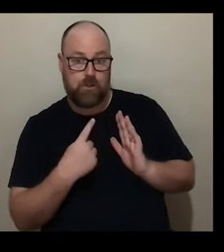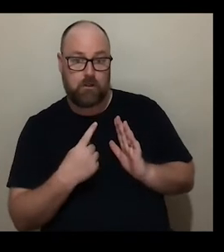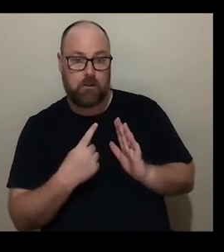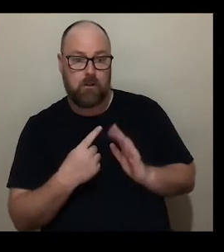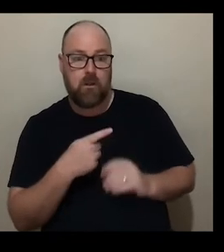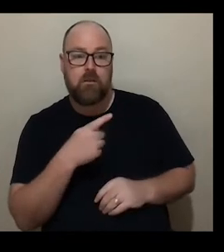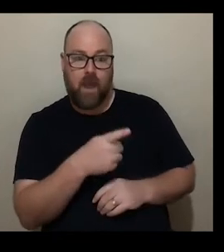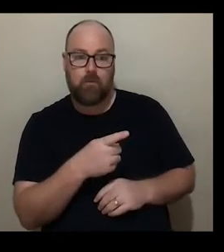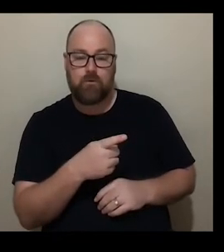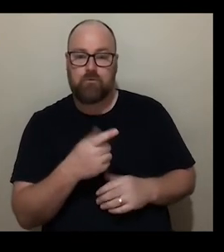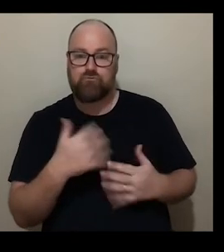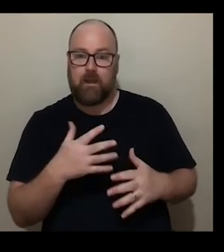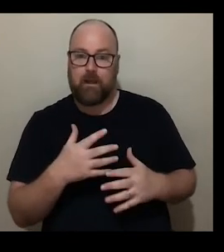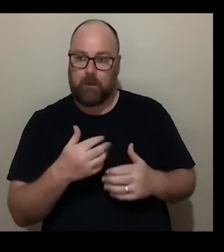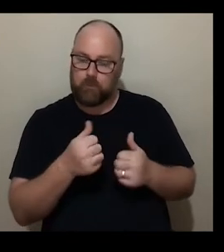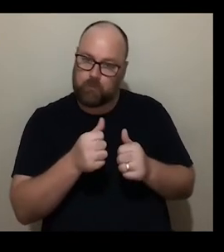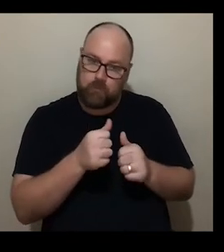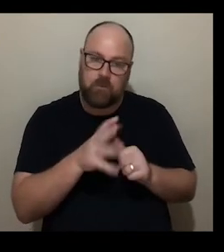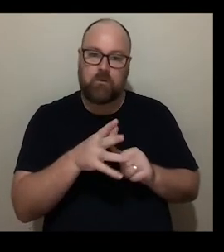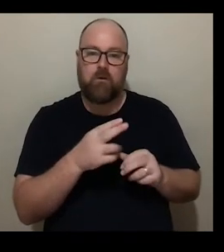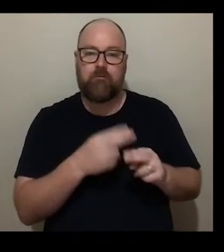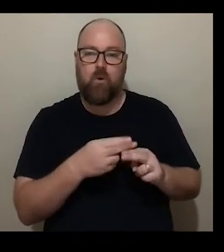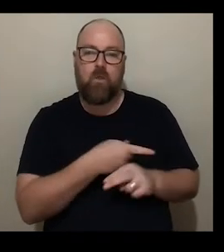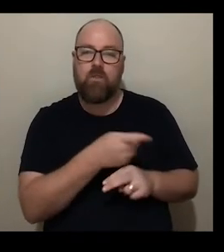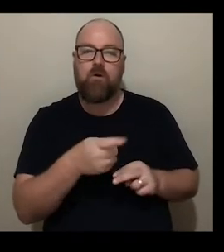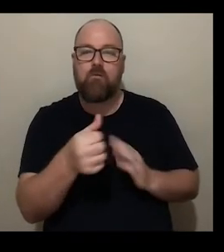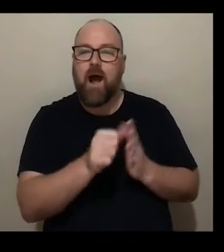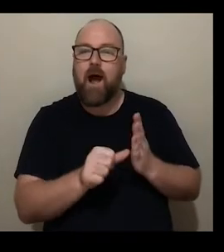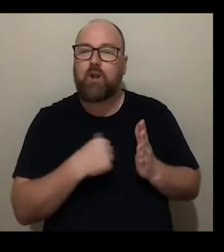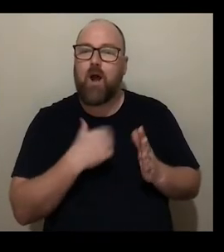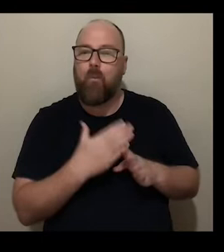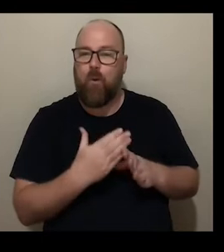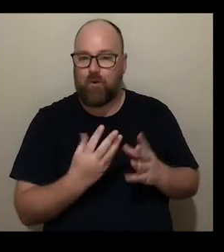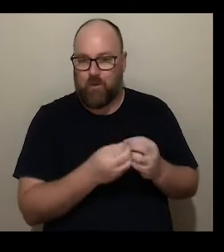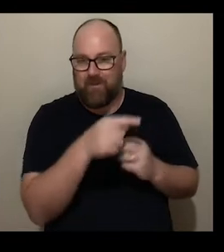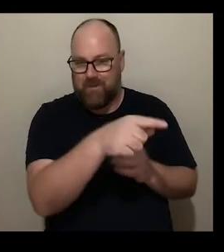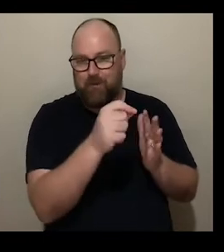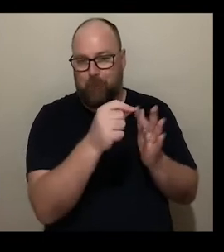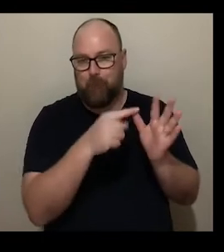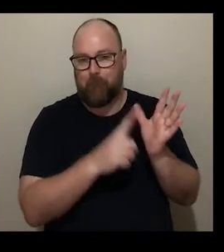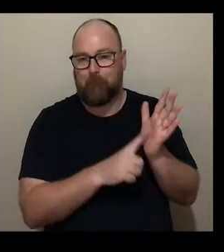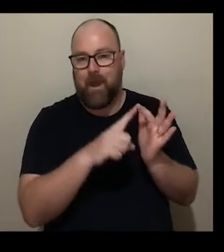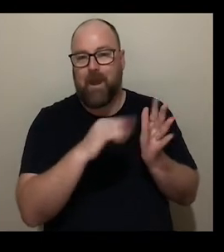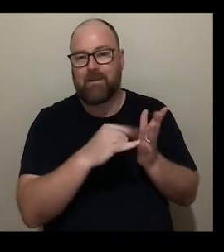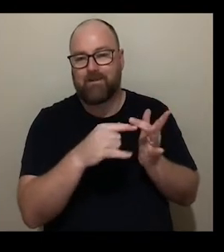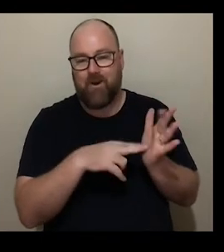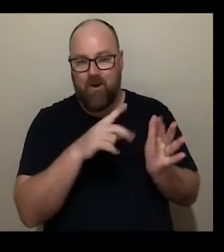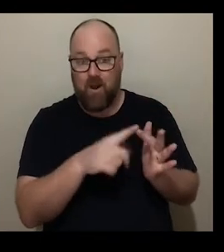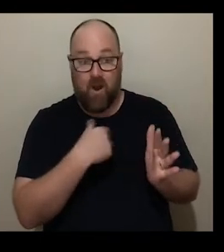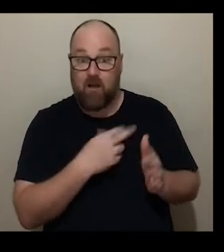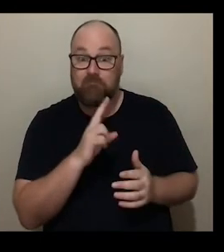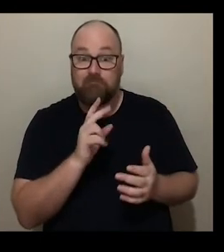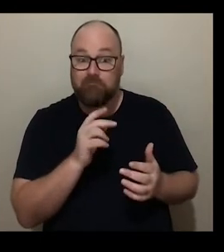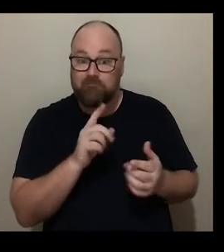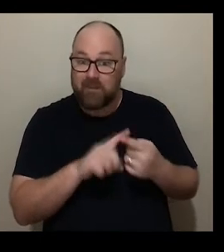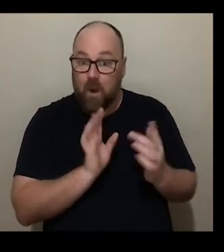was really enlightening for the artists that I work with I worked with in the in Palestine and I'm still in again in close touch